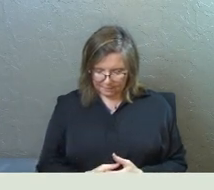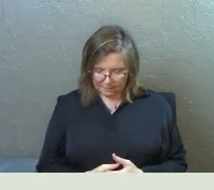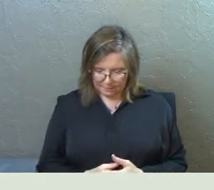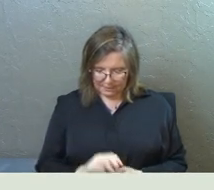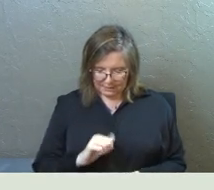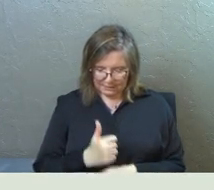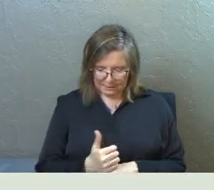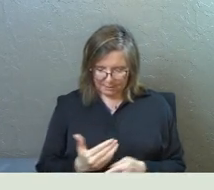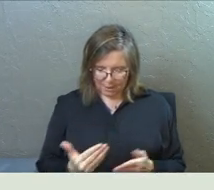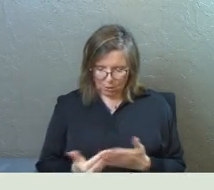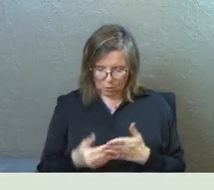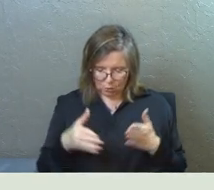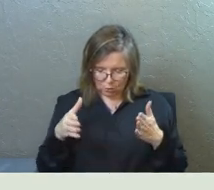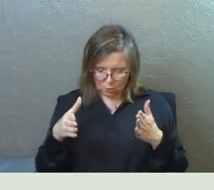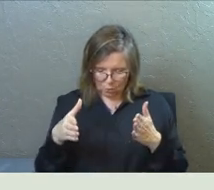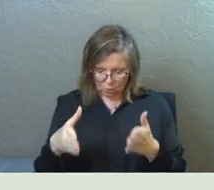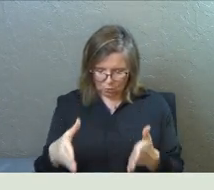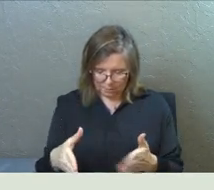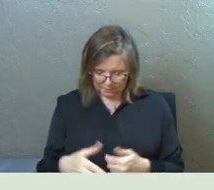Set me on a new road.